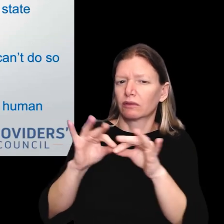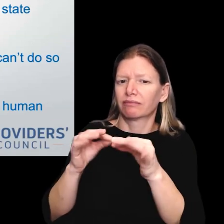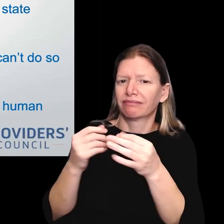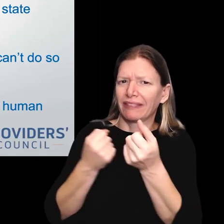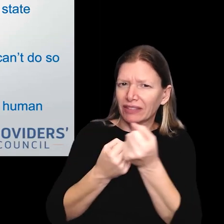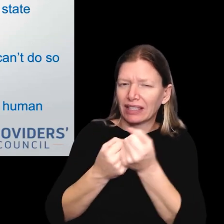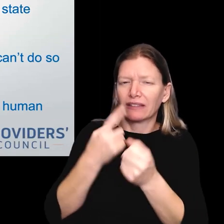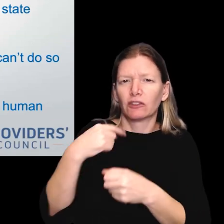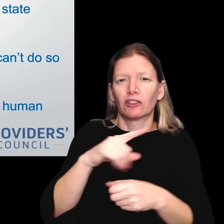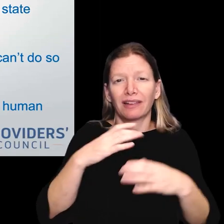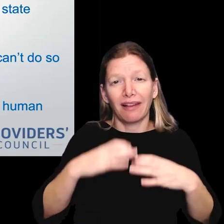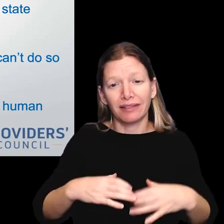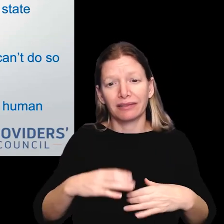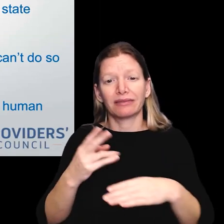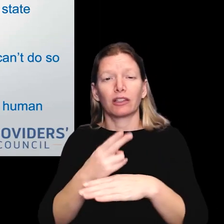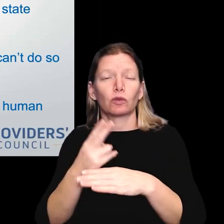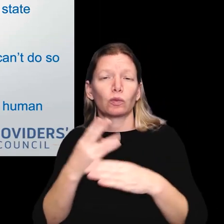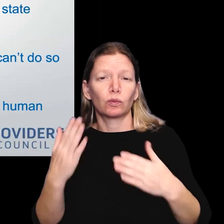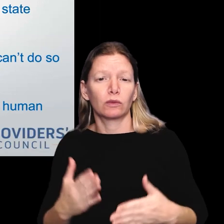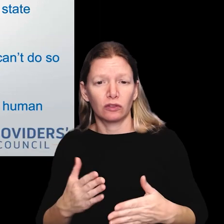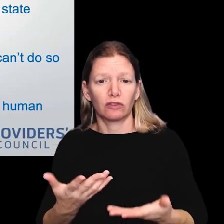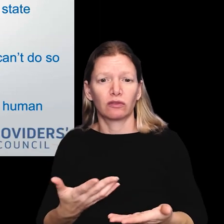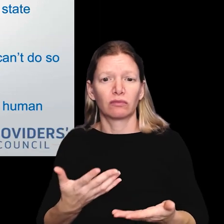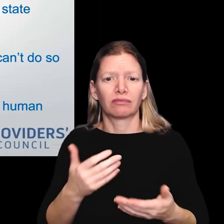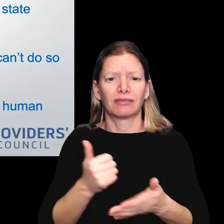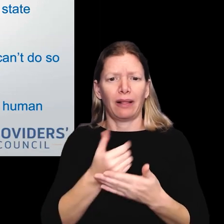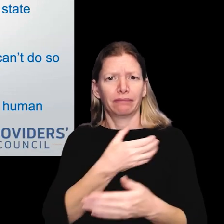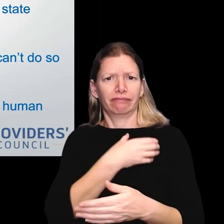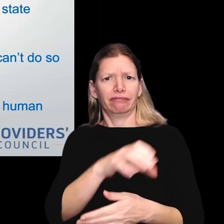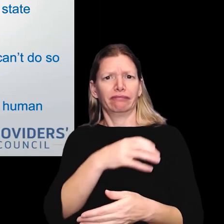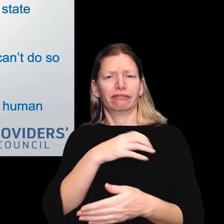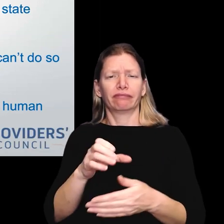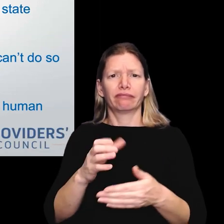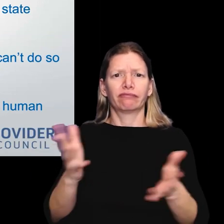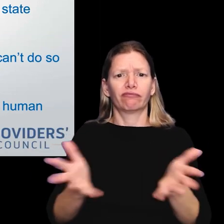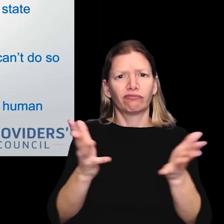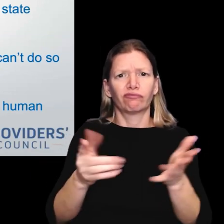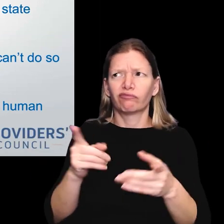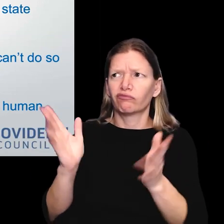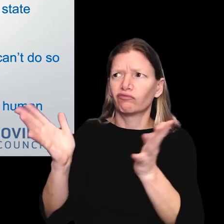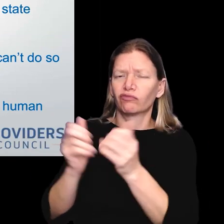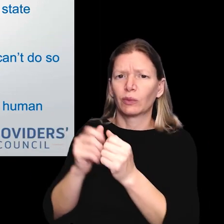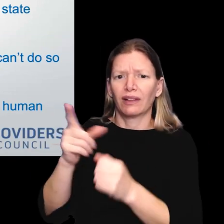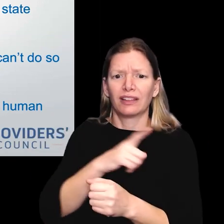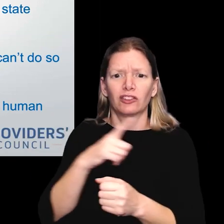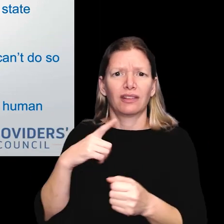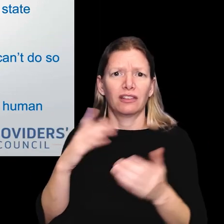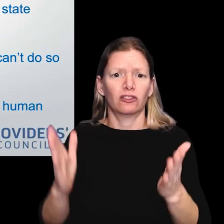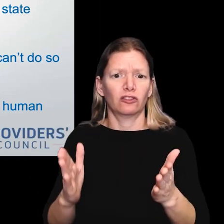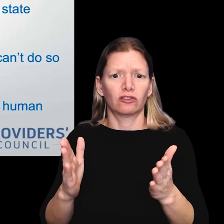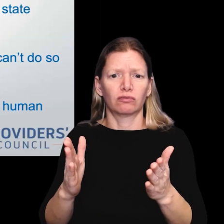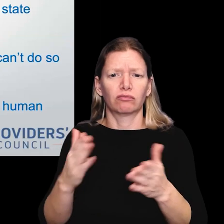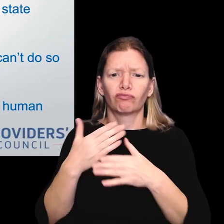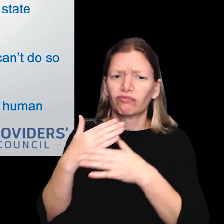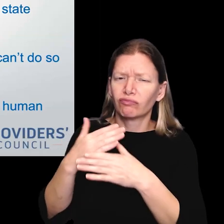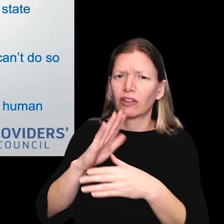sector. It's also important to advocate for clients and consumers and help empower them to talk